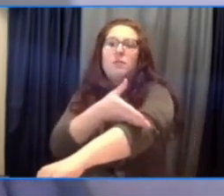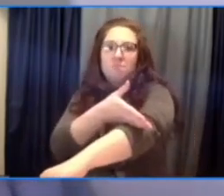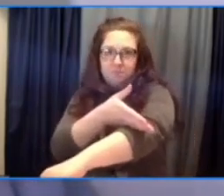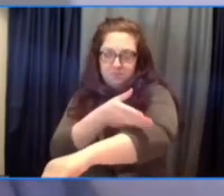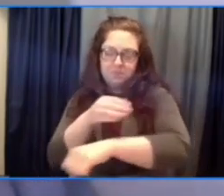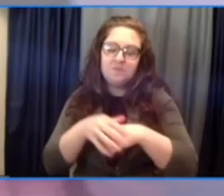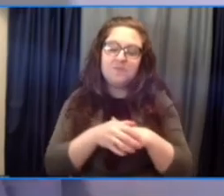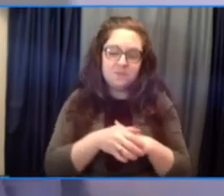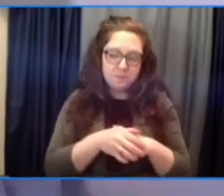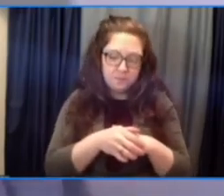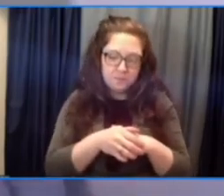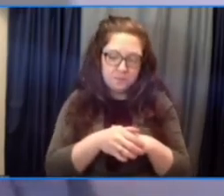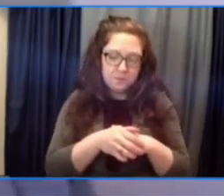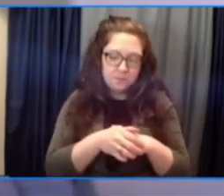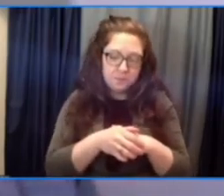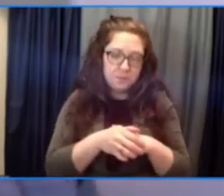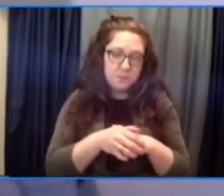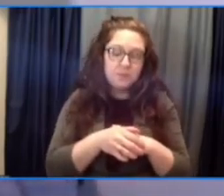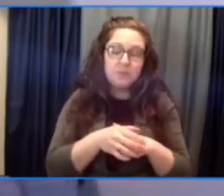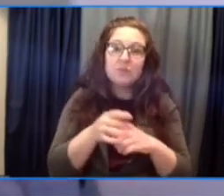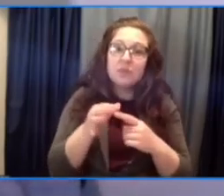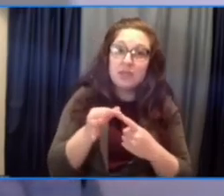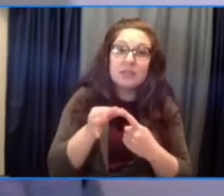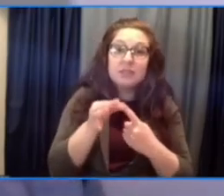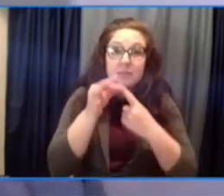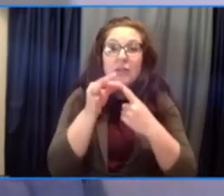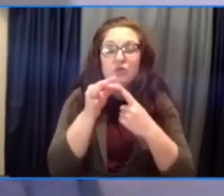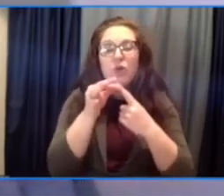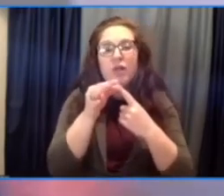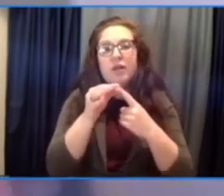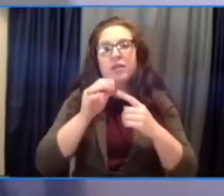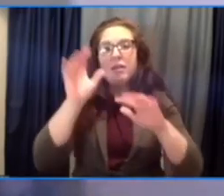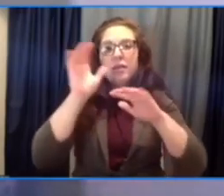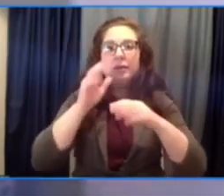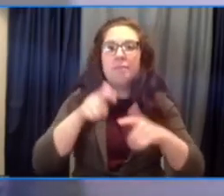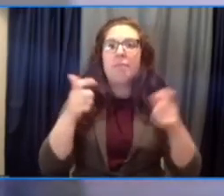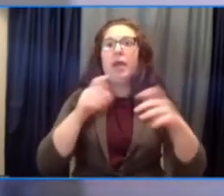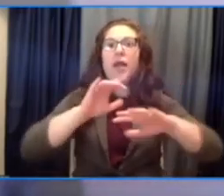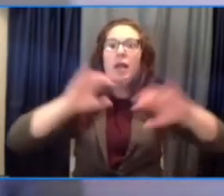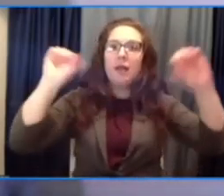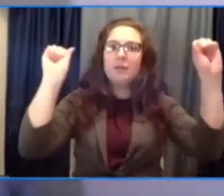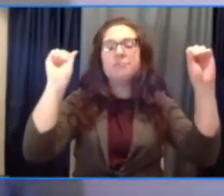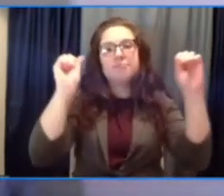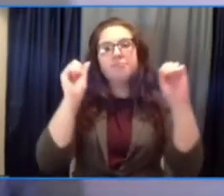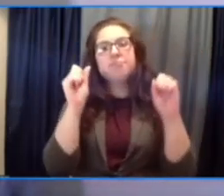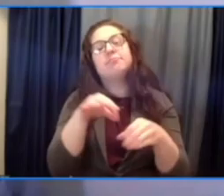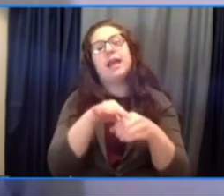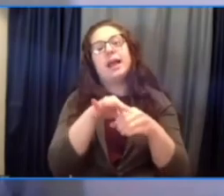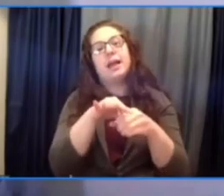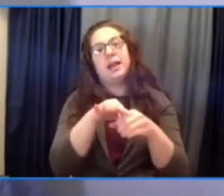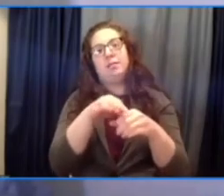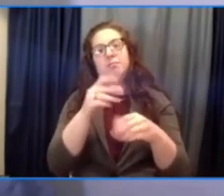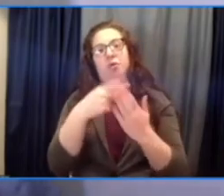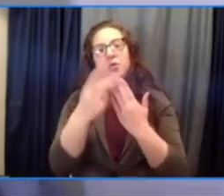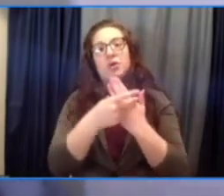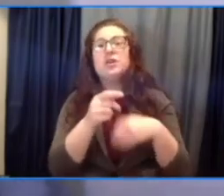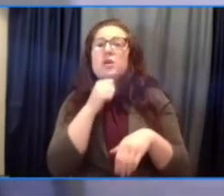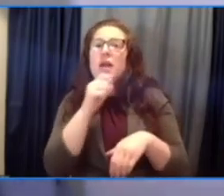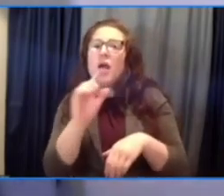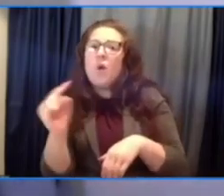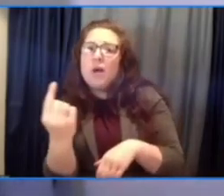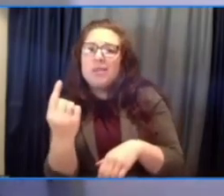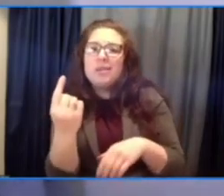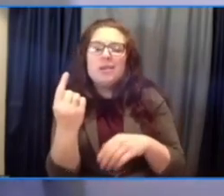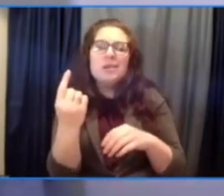including large scale candidate programs. And so it's not just about the innovative tactics we're employing, but it's